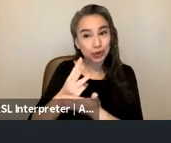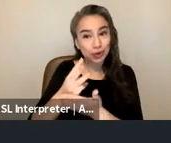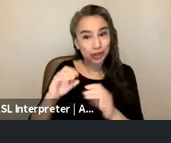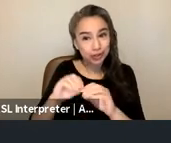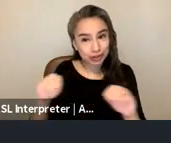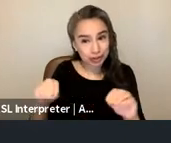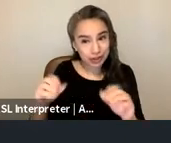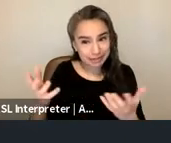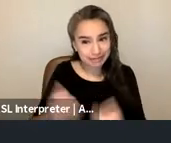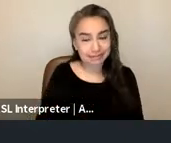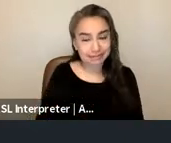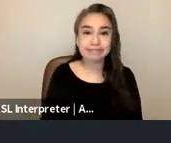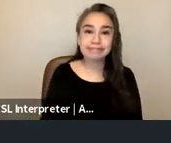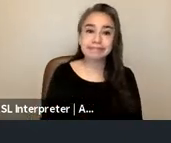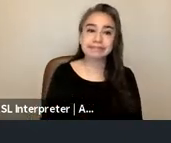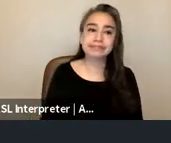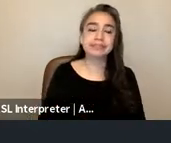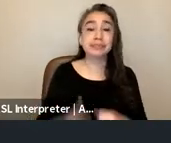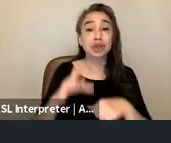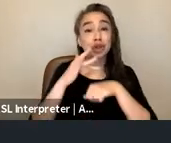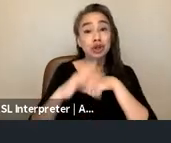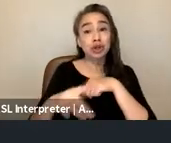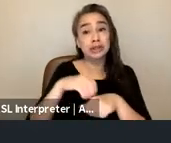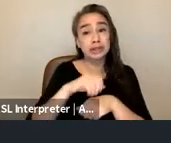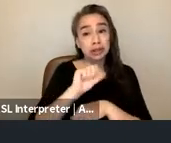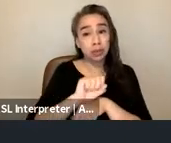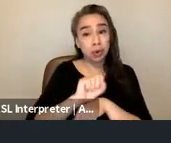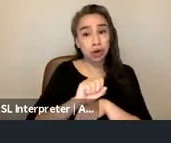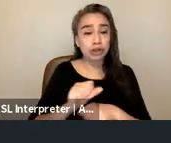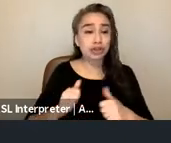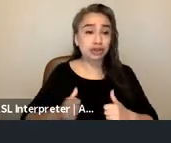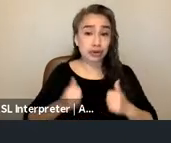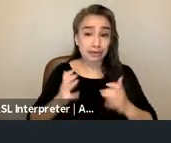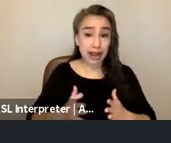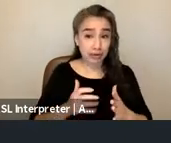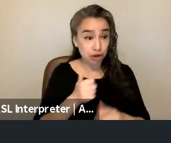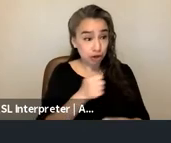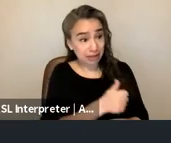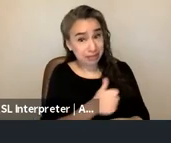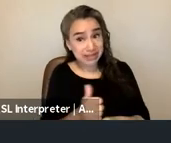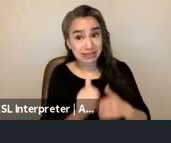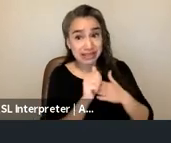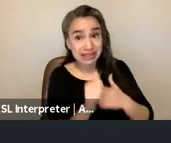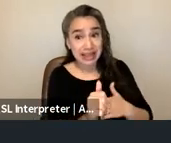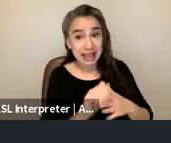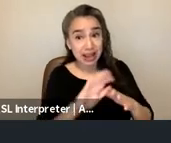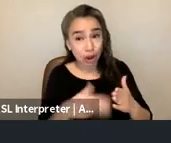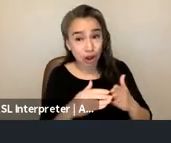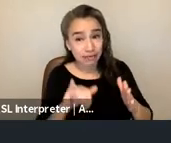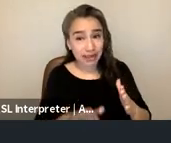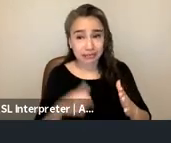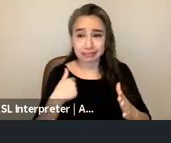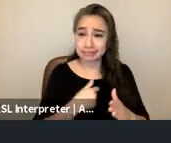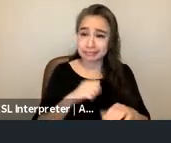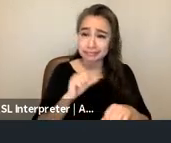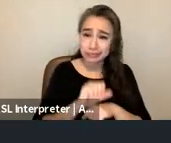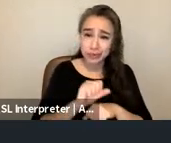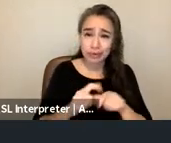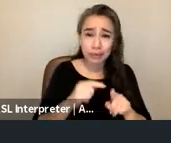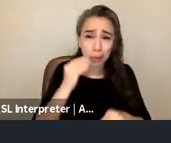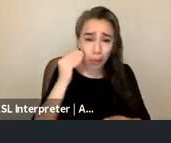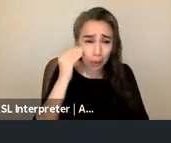in our work these early on it was led by survivors themselves we worked out of homes out of ywcas